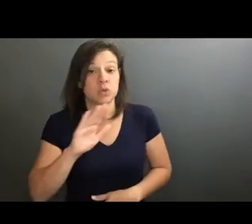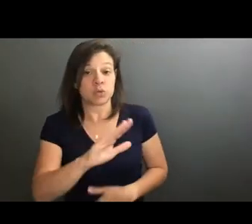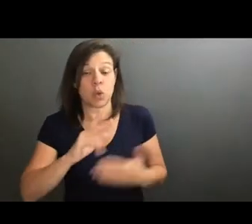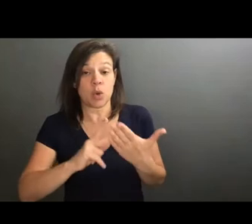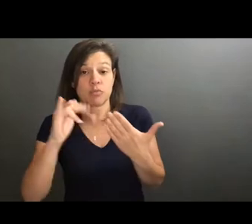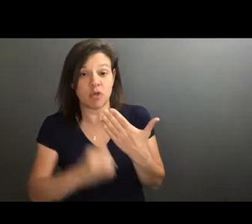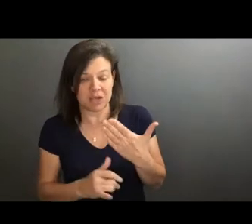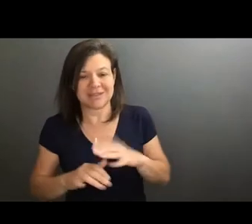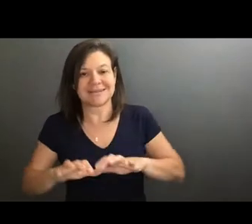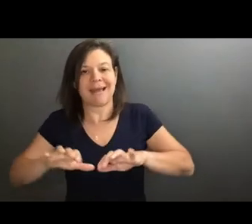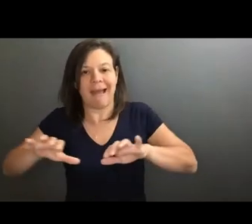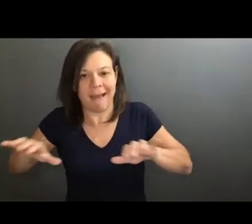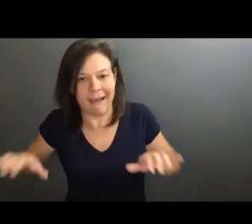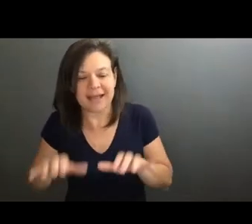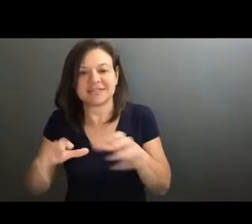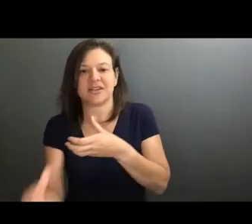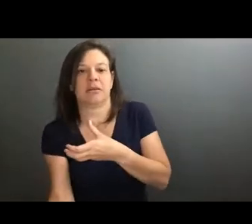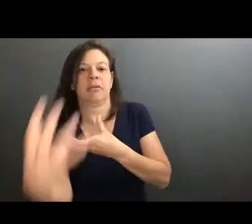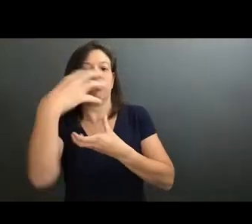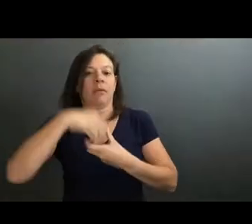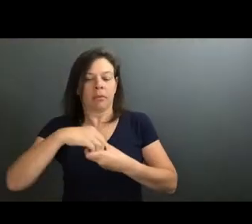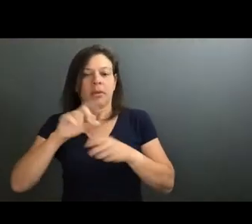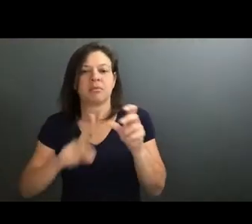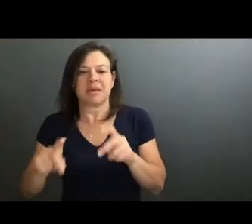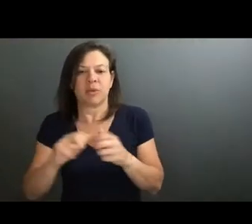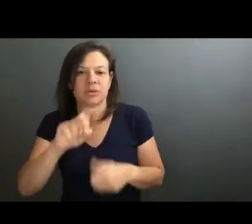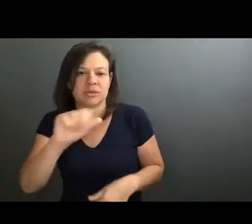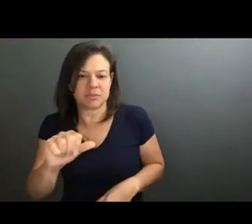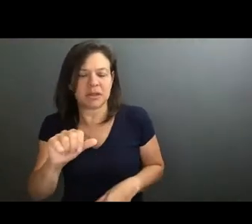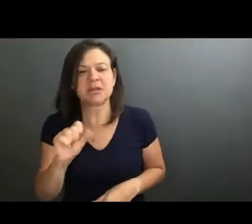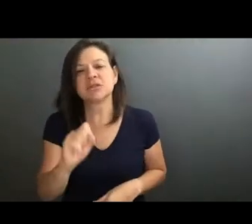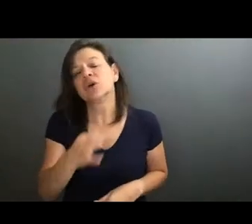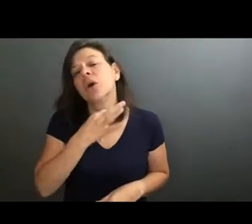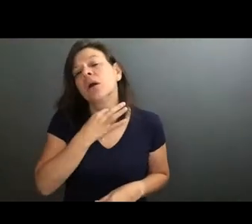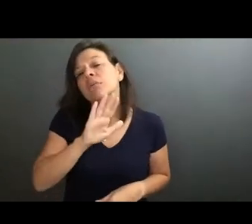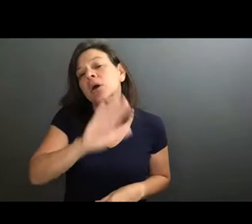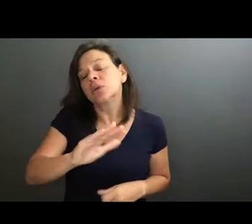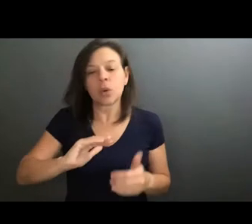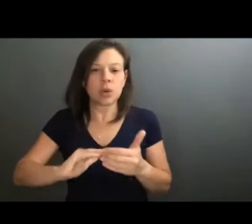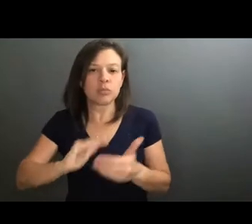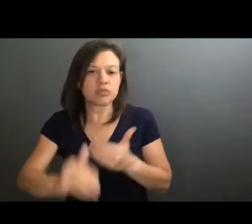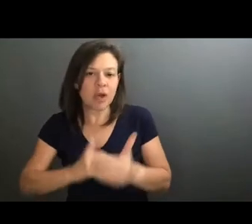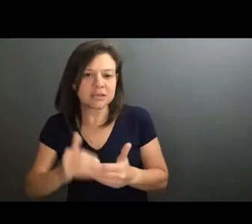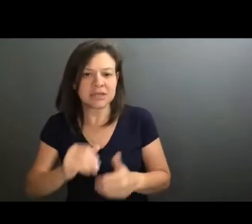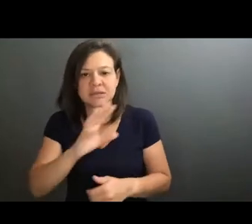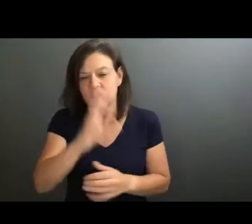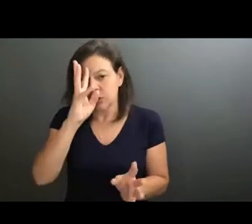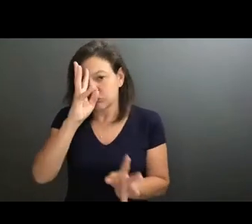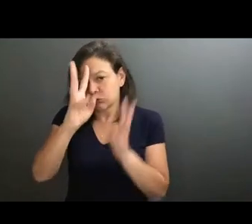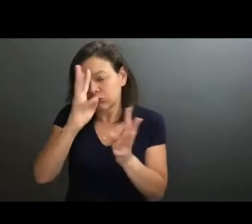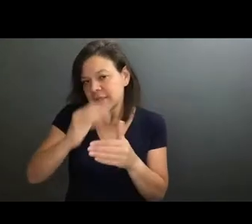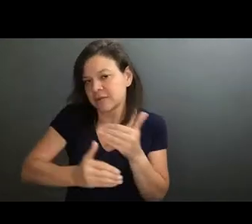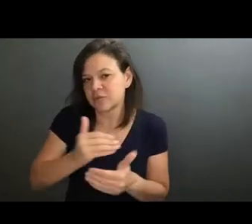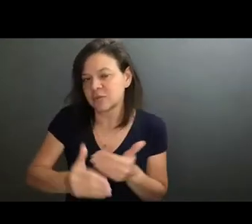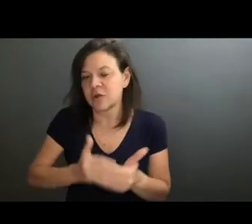actively engage people with disabilities. And I was wondering sort of your process with this, like your creative process, your